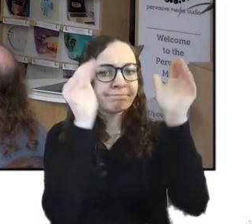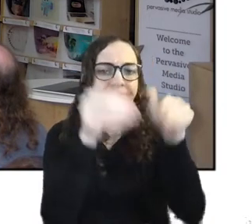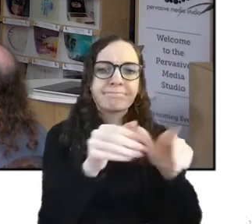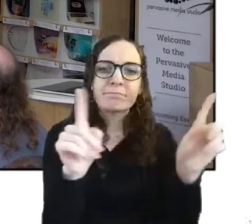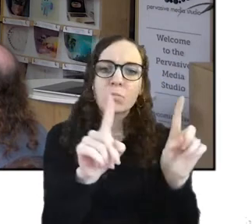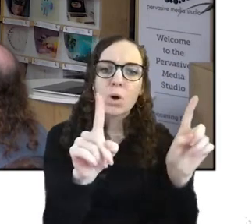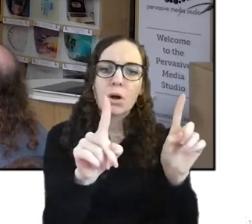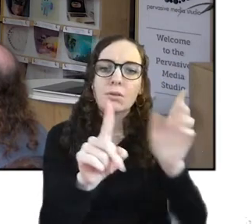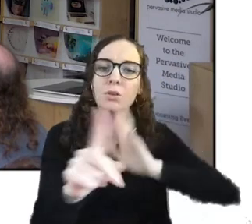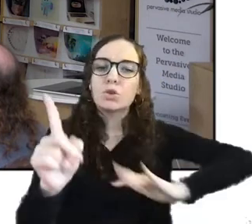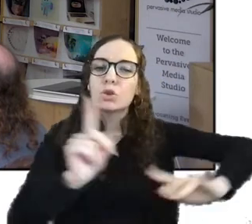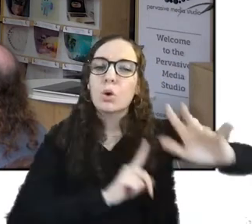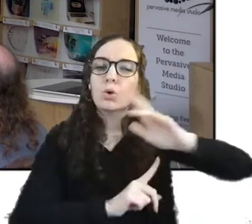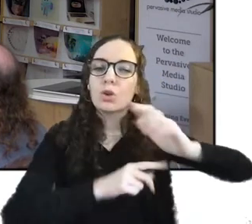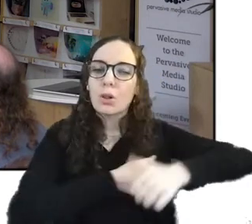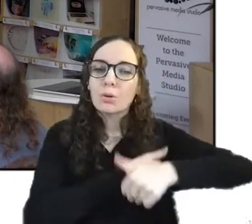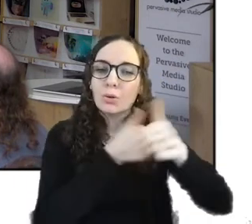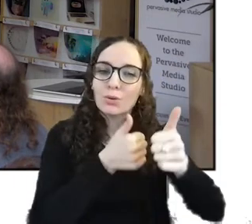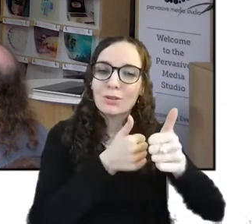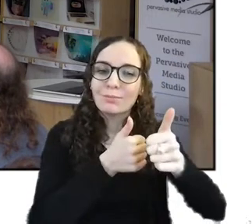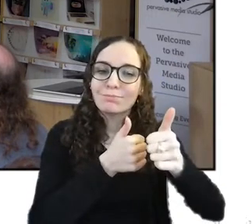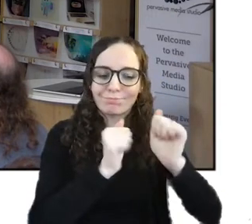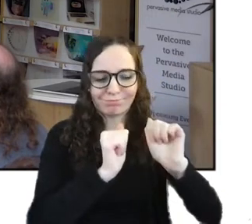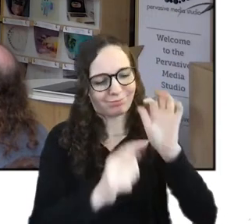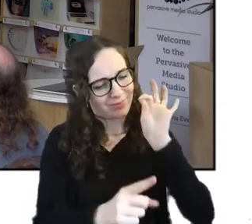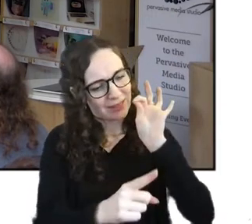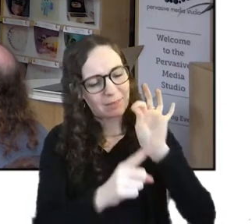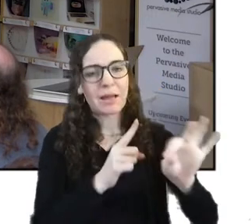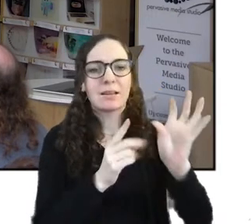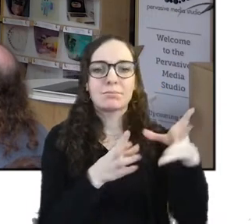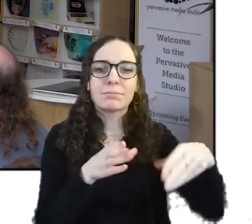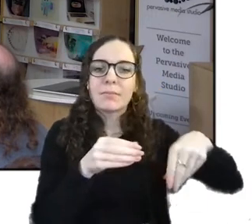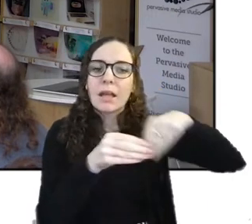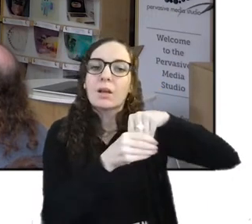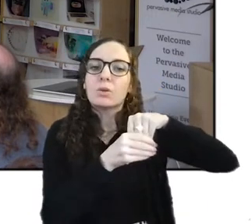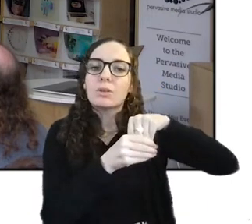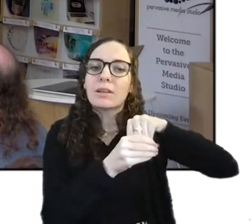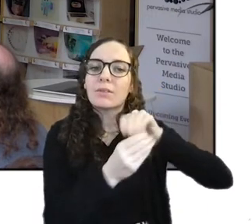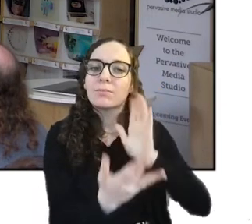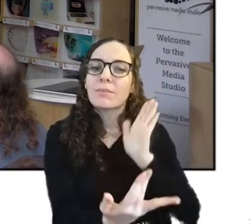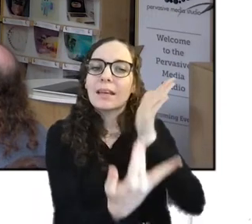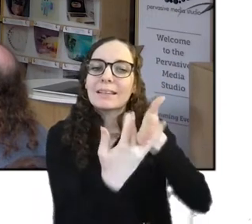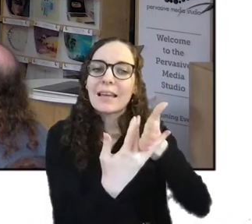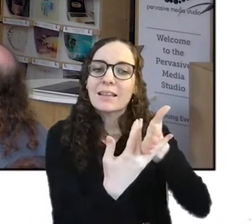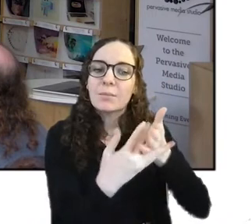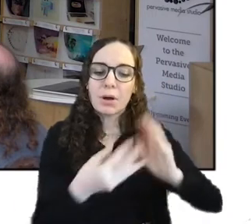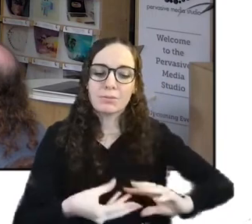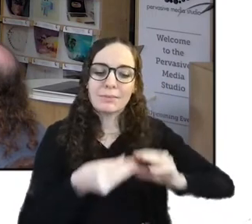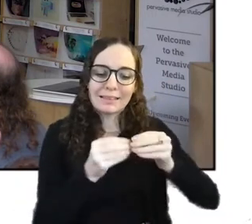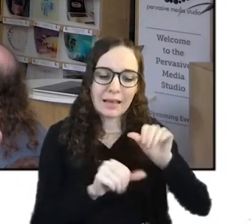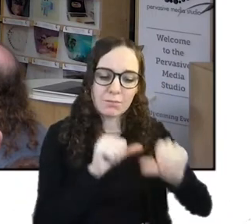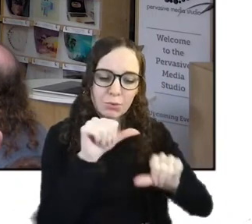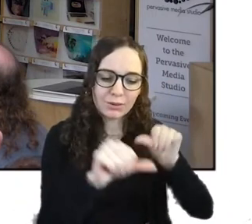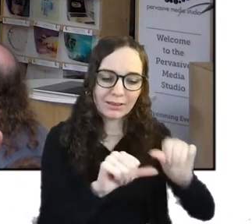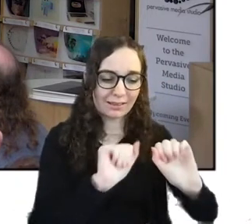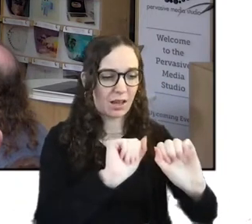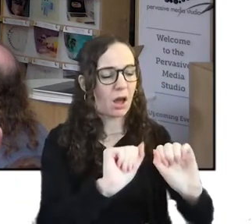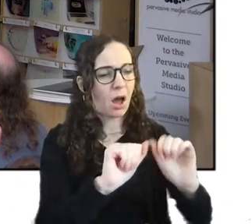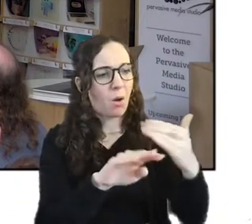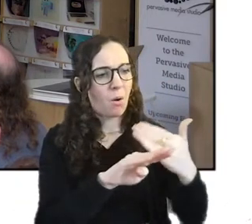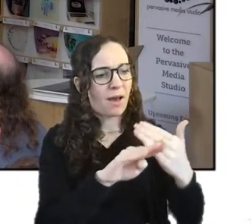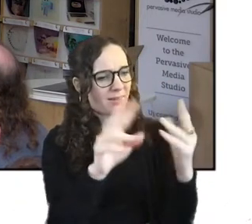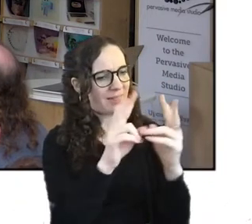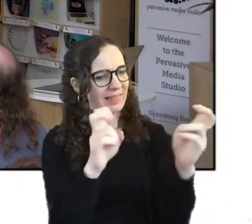she specializes in inclusive and accessible design processes and her work follows themes of care repair and